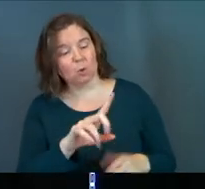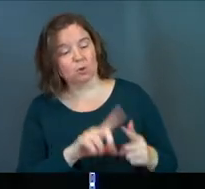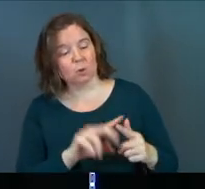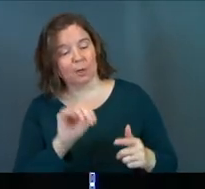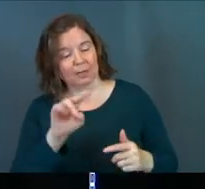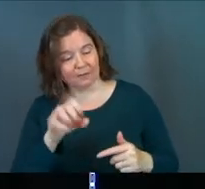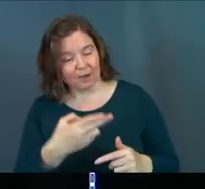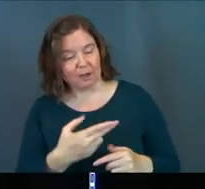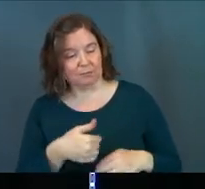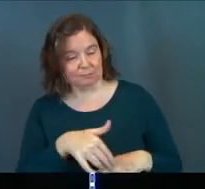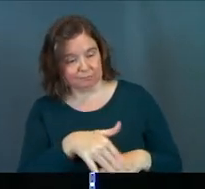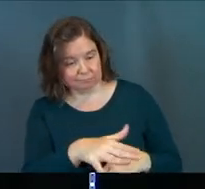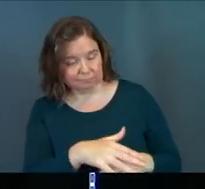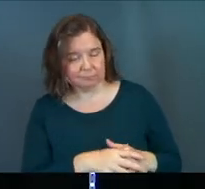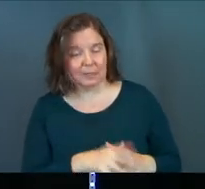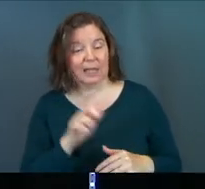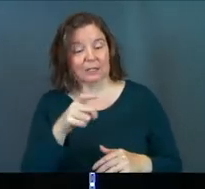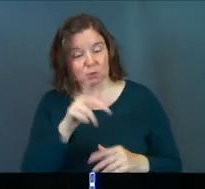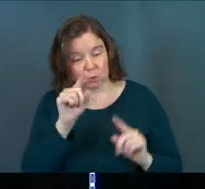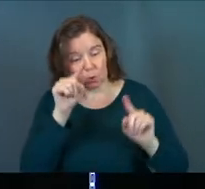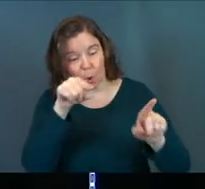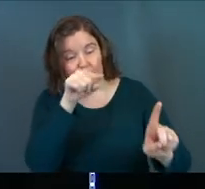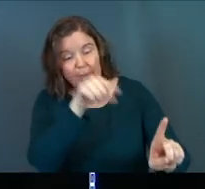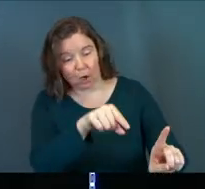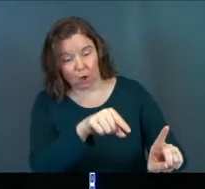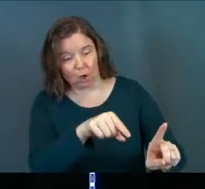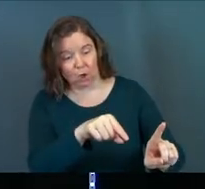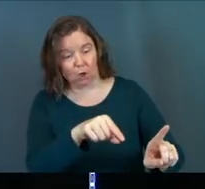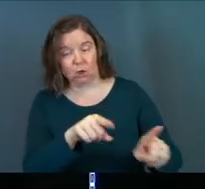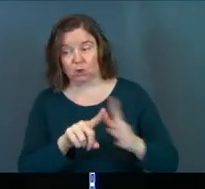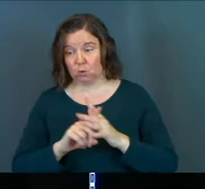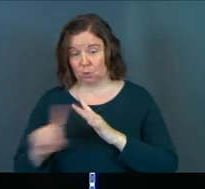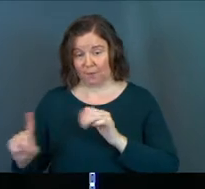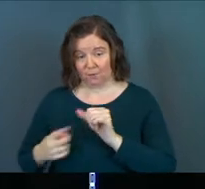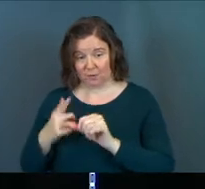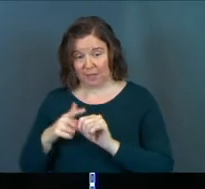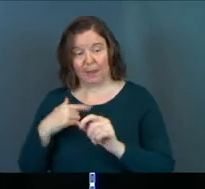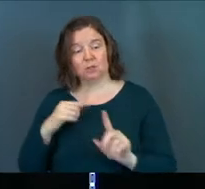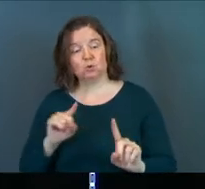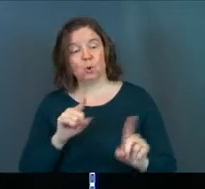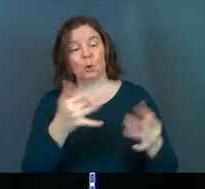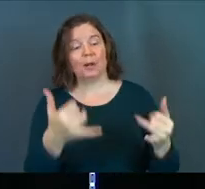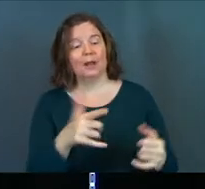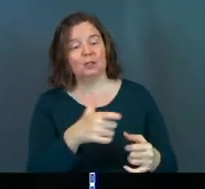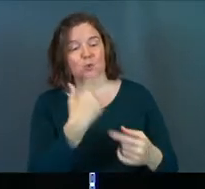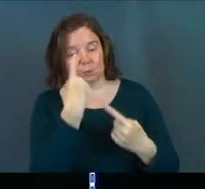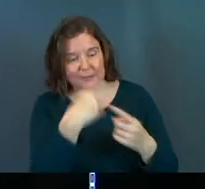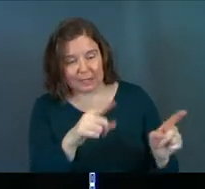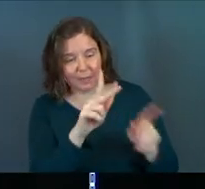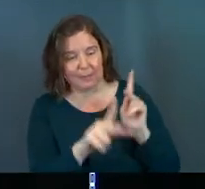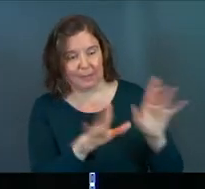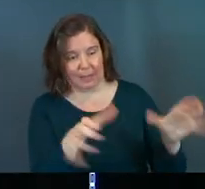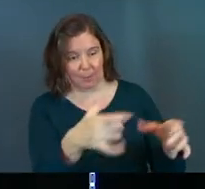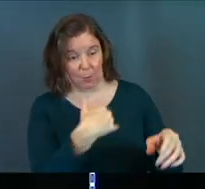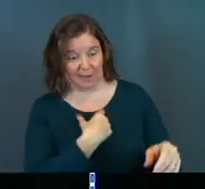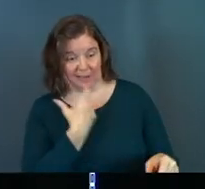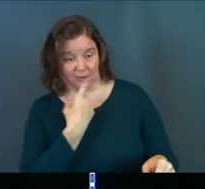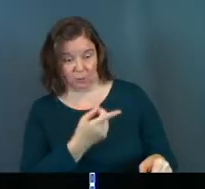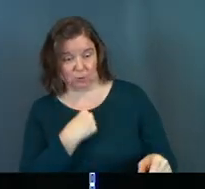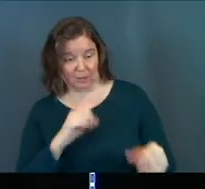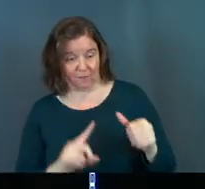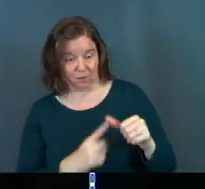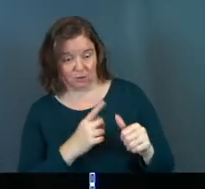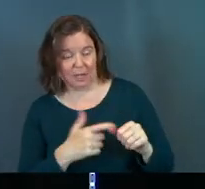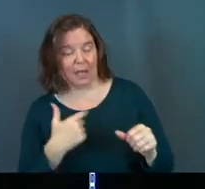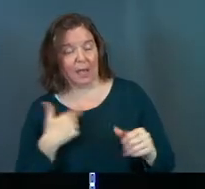to go to Nineveh, okay? I need you to go there. He ran away the first time. I need you to go there. And I need you to tell these people what I told you the first